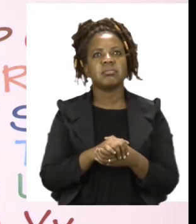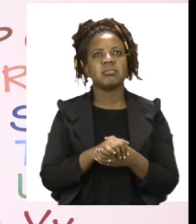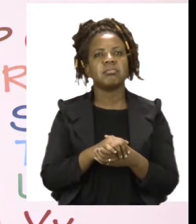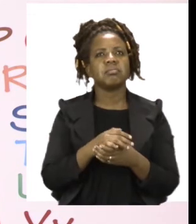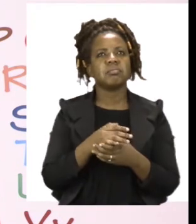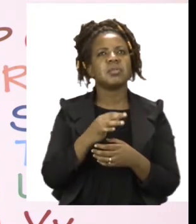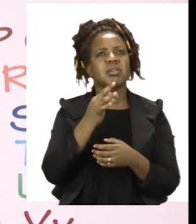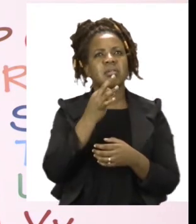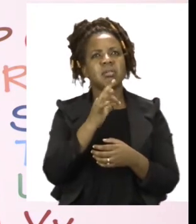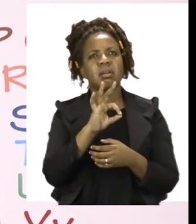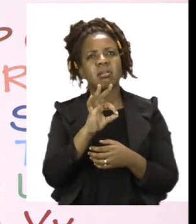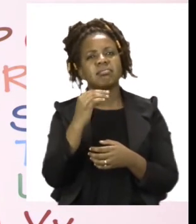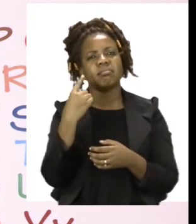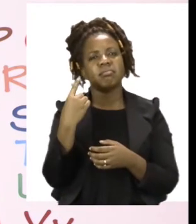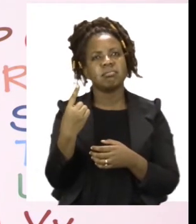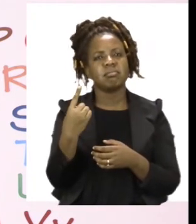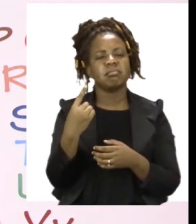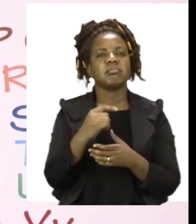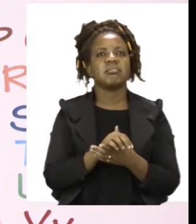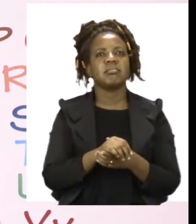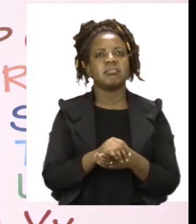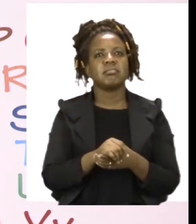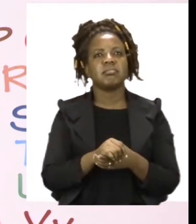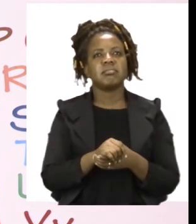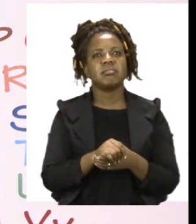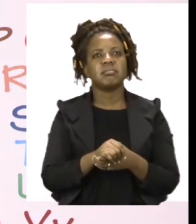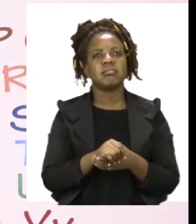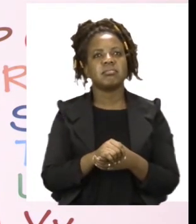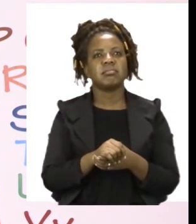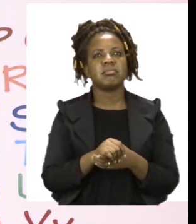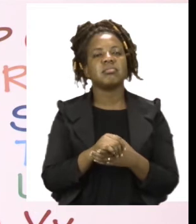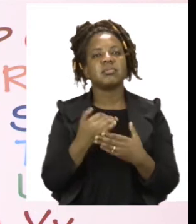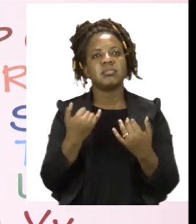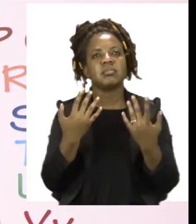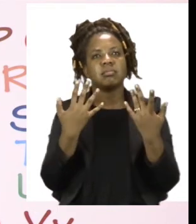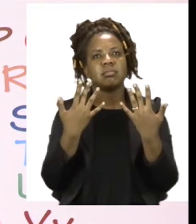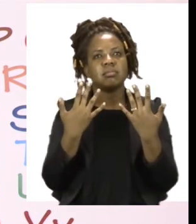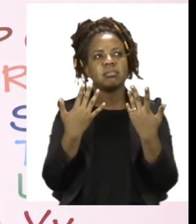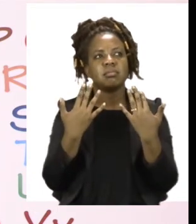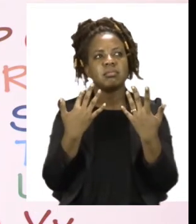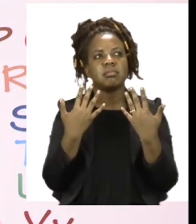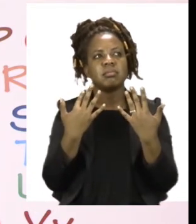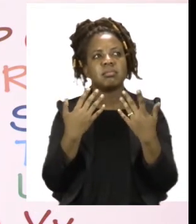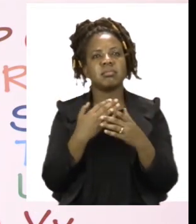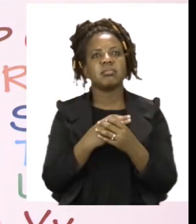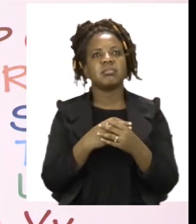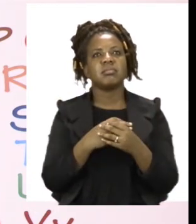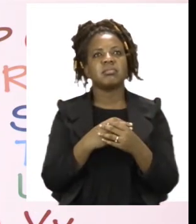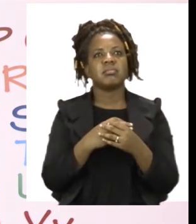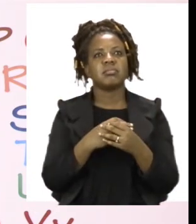one. So, I am going to use my fingers this time. I have nine fingers.